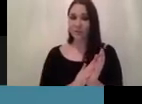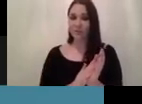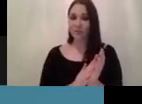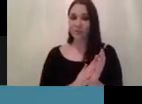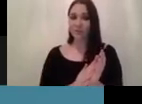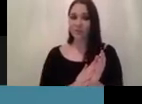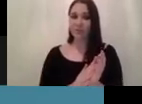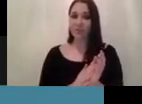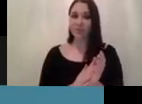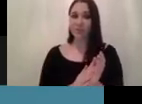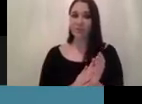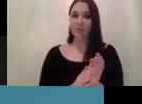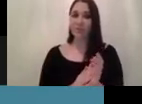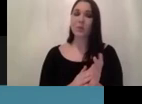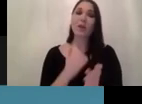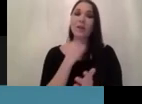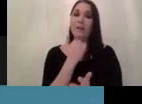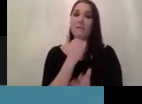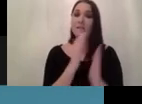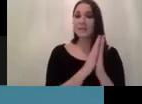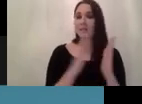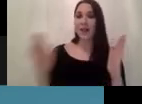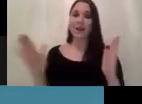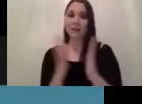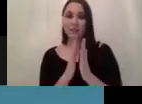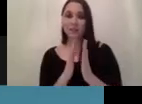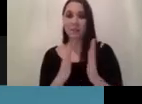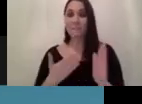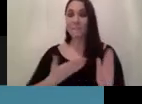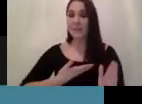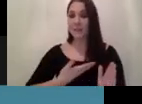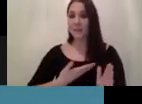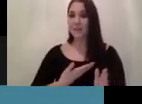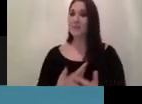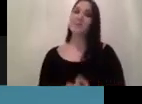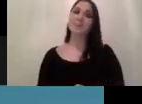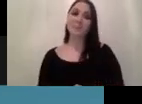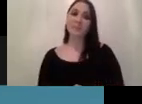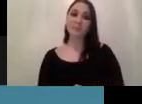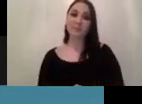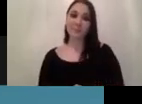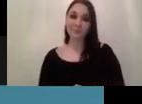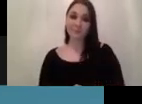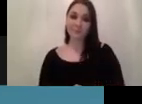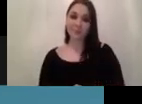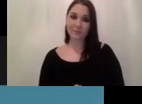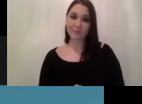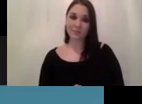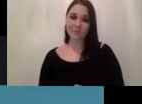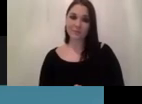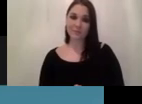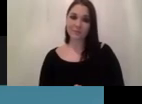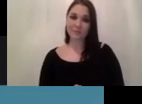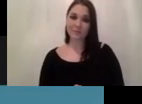and then with enough scale you can actually create a profit business out of it data part is quite tricky so i'm